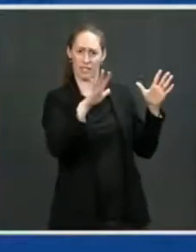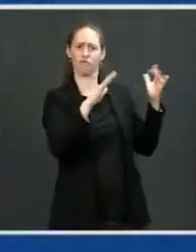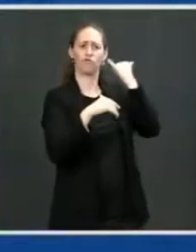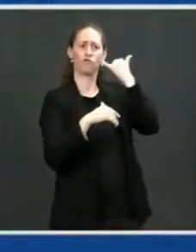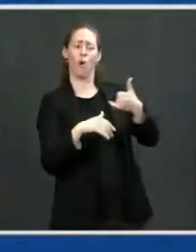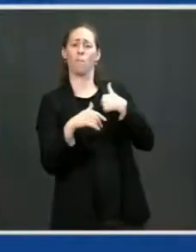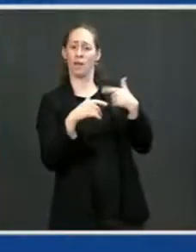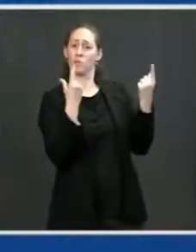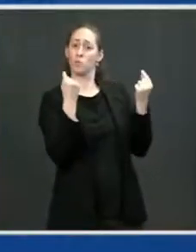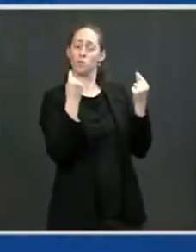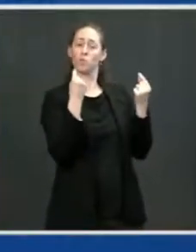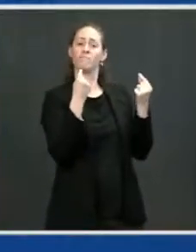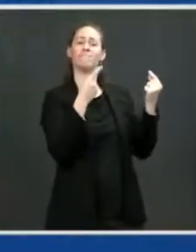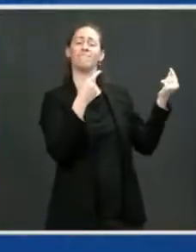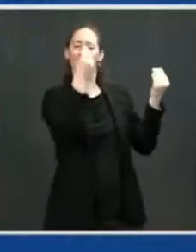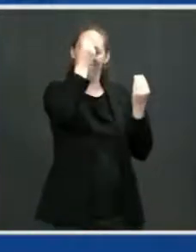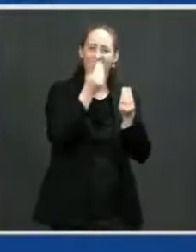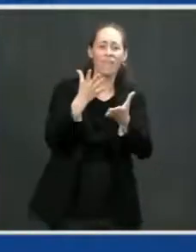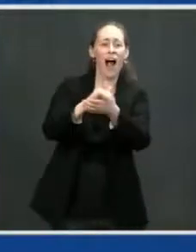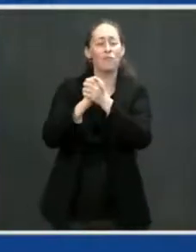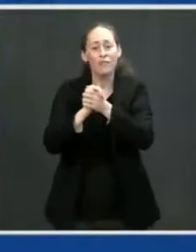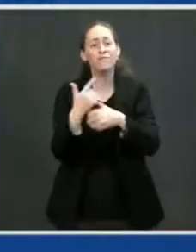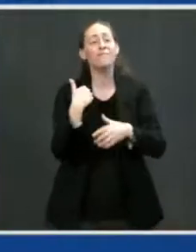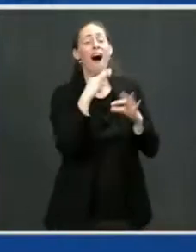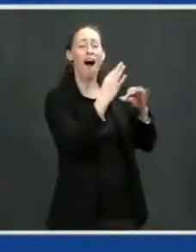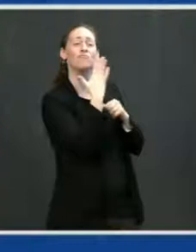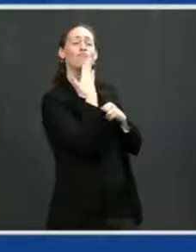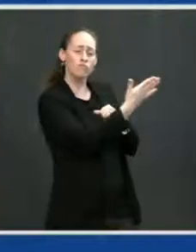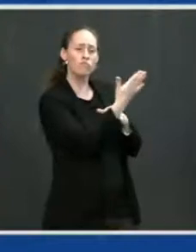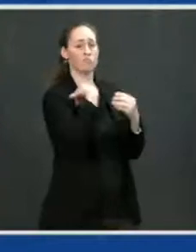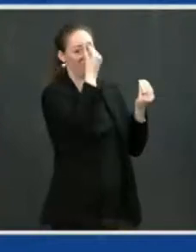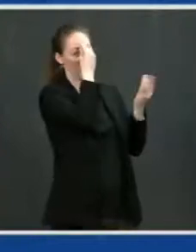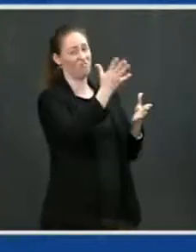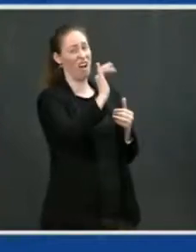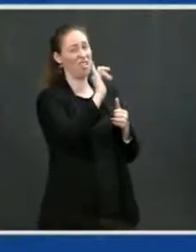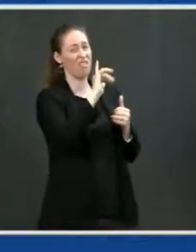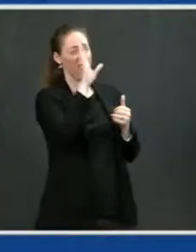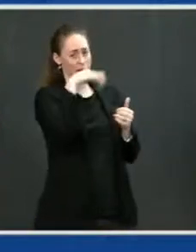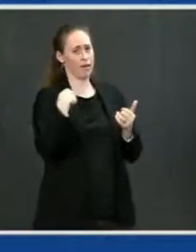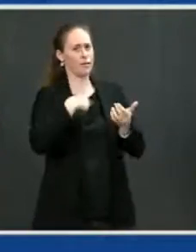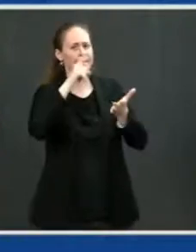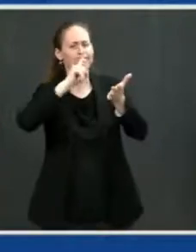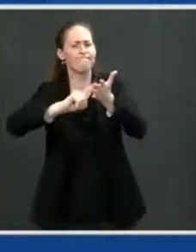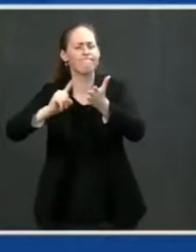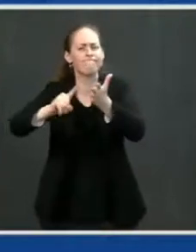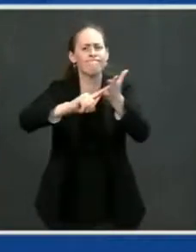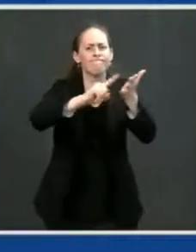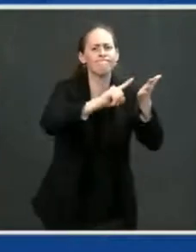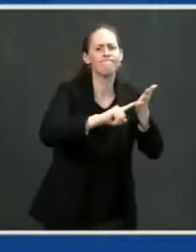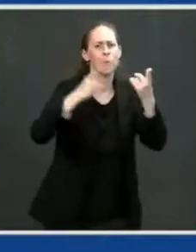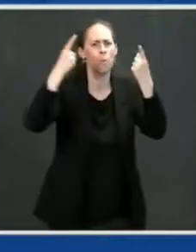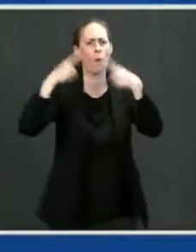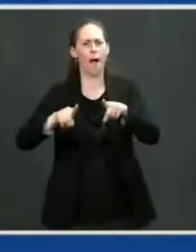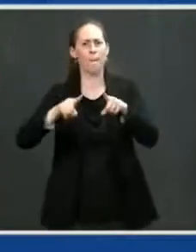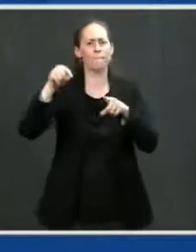my administration would be looking very carefully, now that we had access to all the data, and at the issues that, to assess Russia's